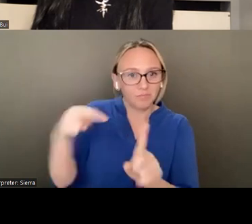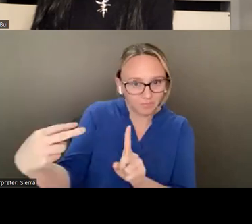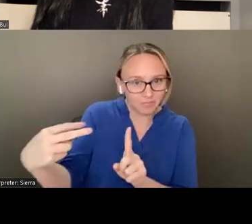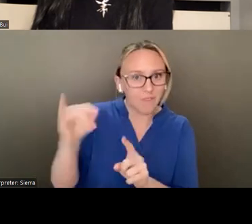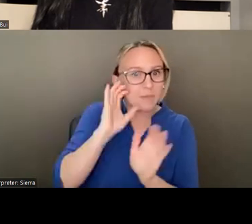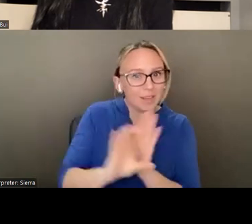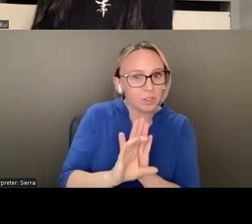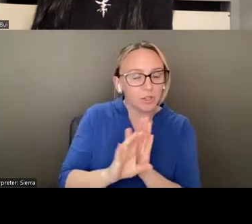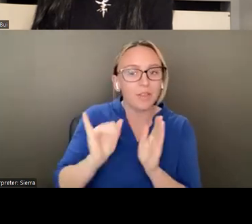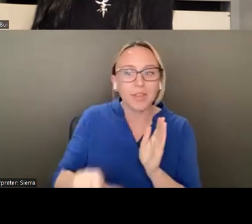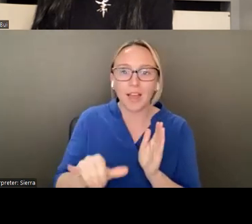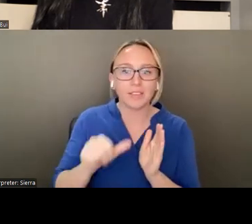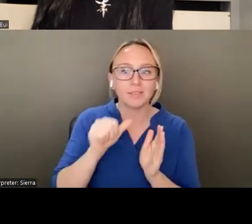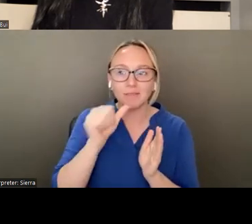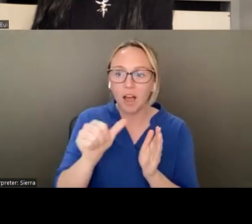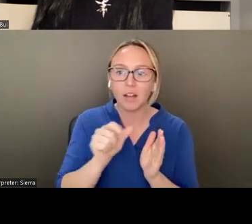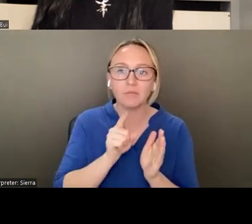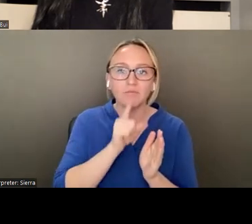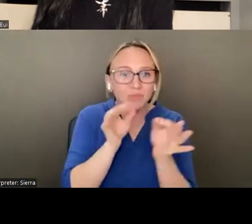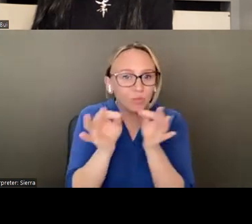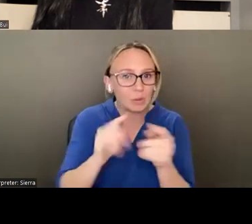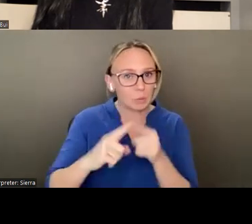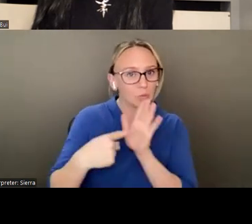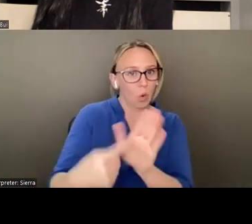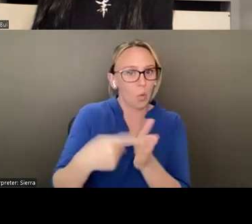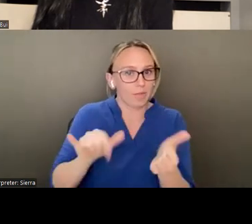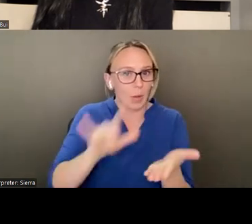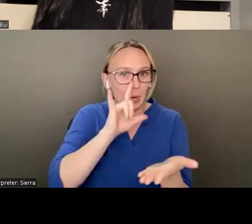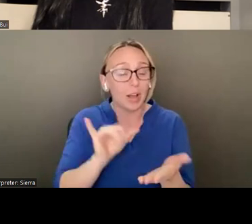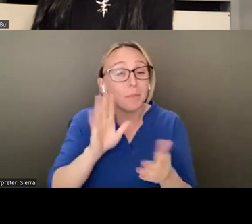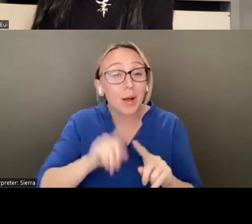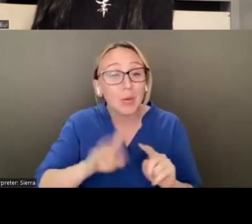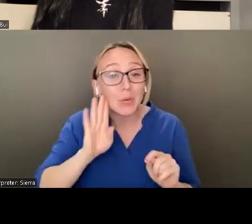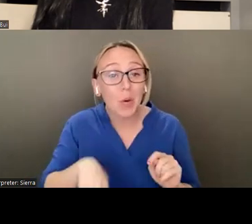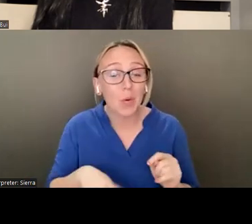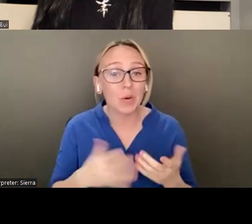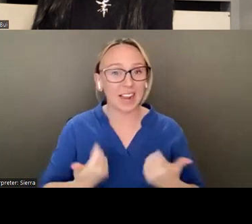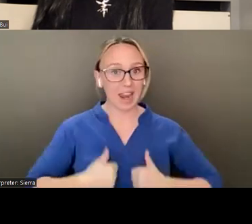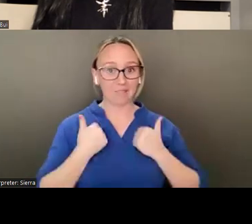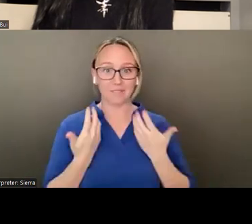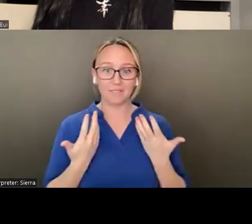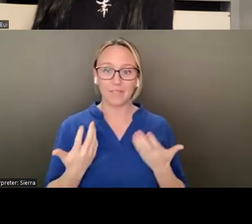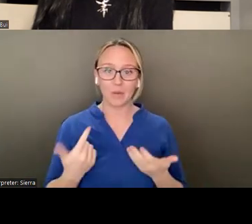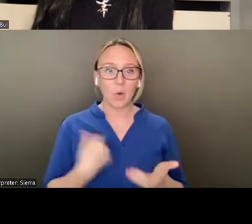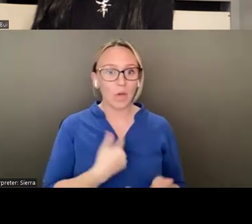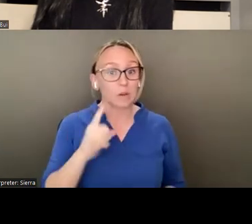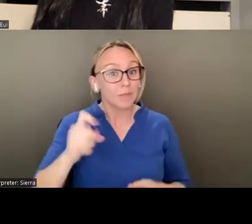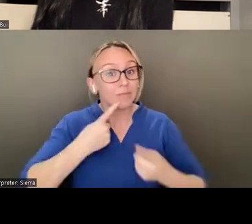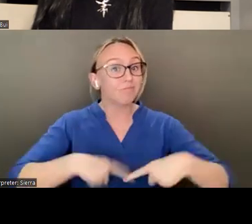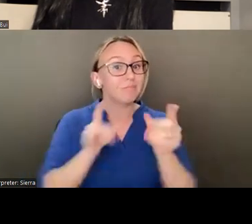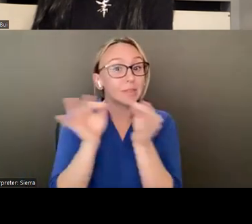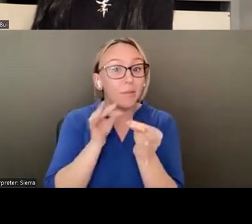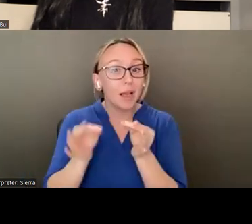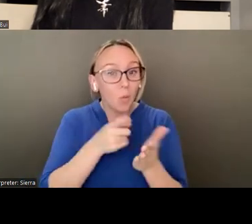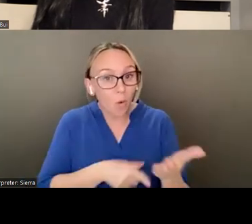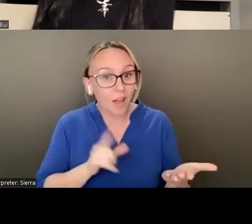descriptive to tell us what it is. And you know what? In life, like Nat said, we don't always have to tell everyone what it is.